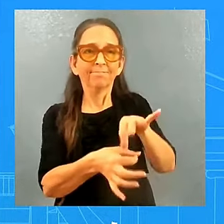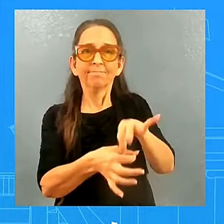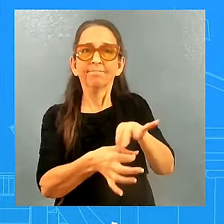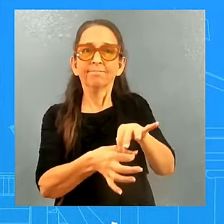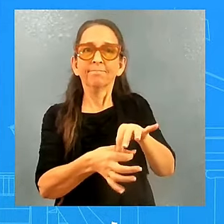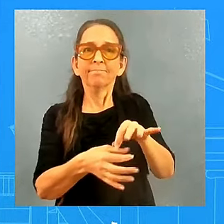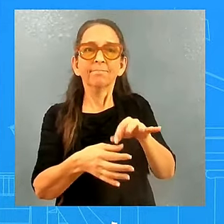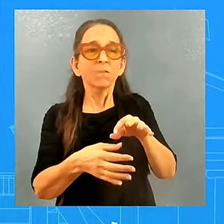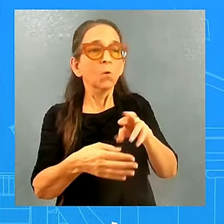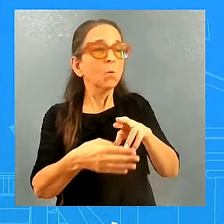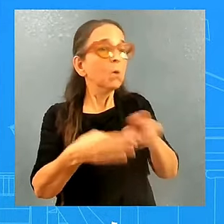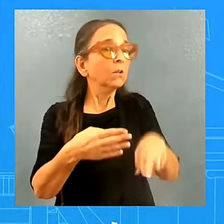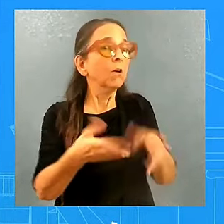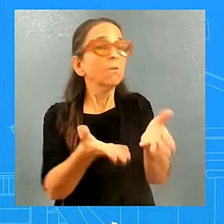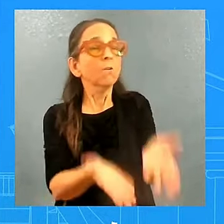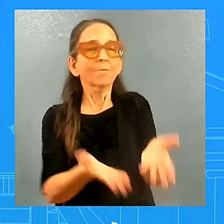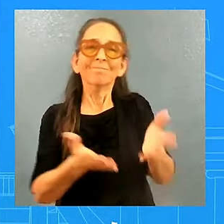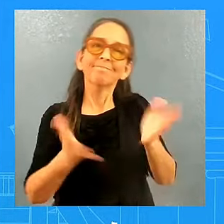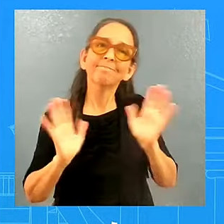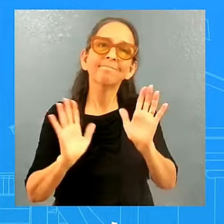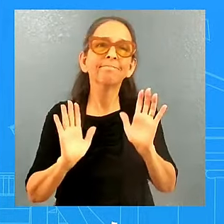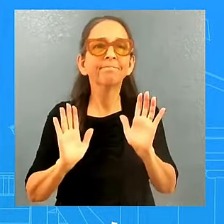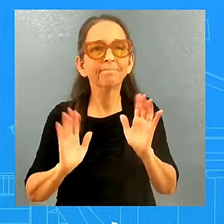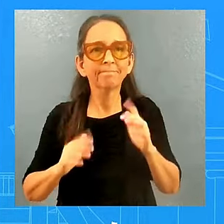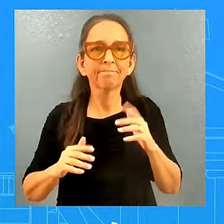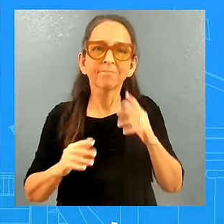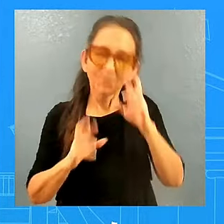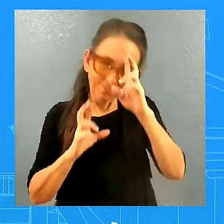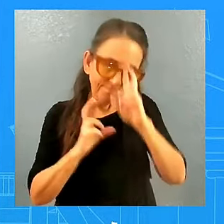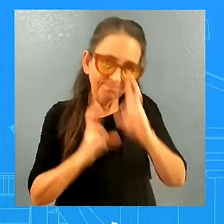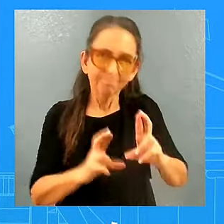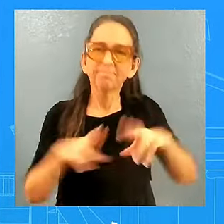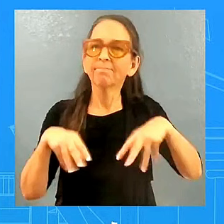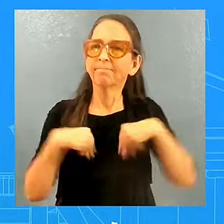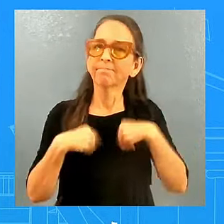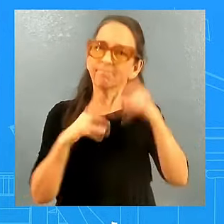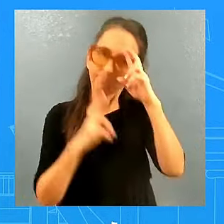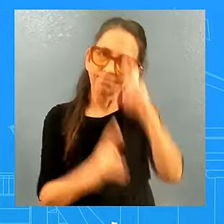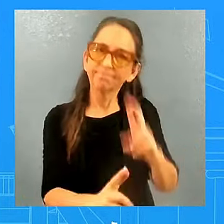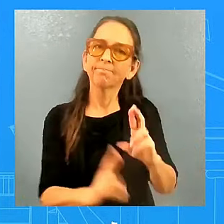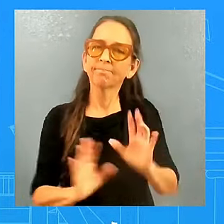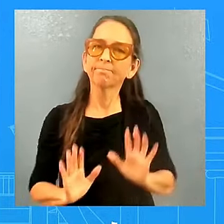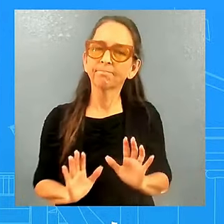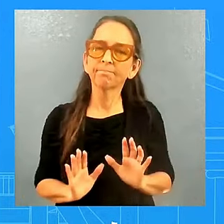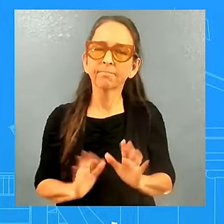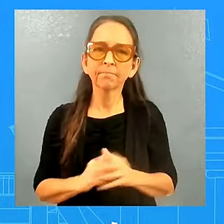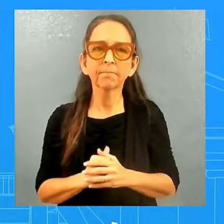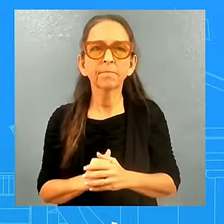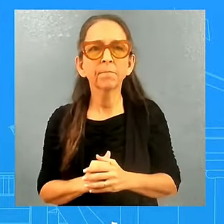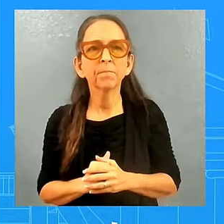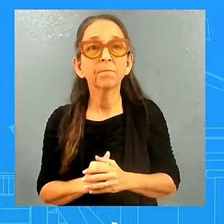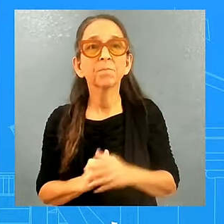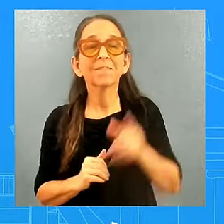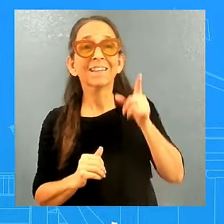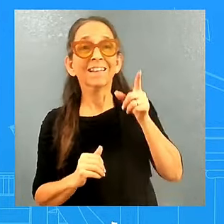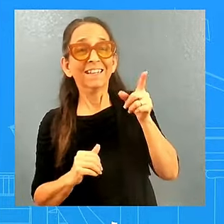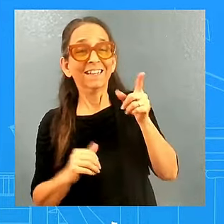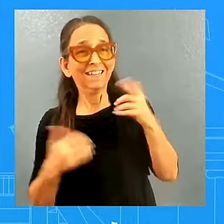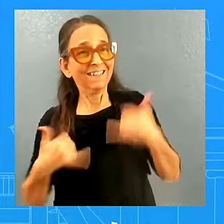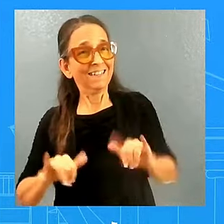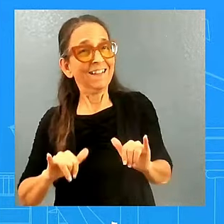important to do that. And at the same time, he's still a leader. He wants to make sure that